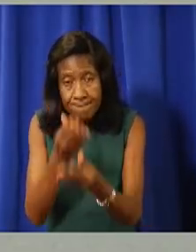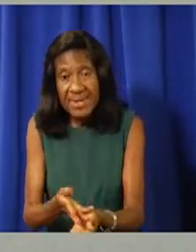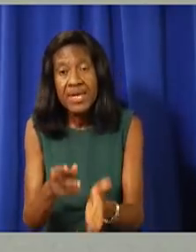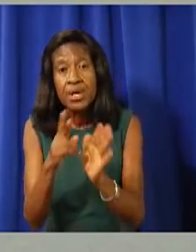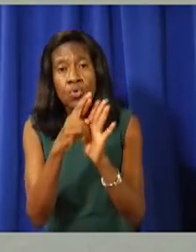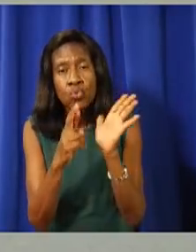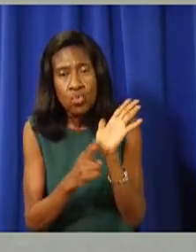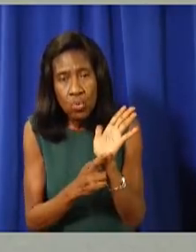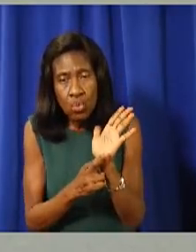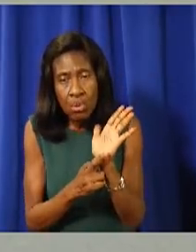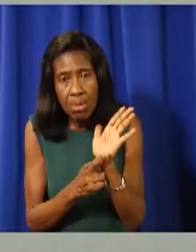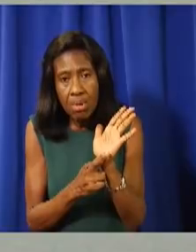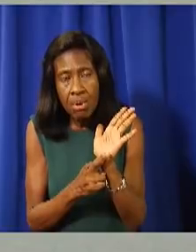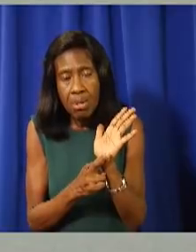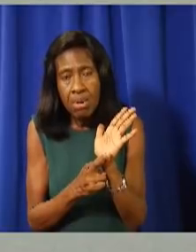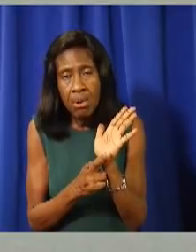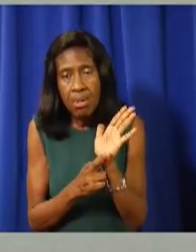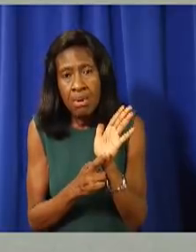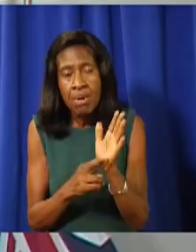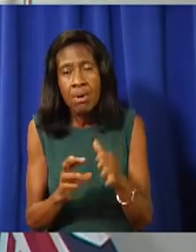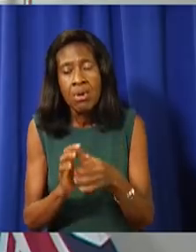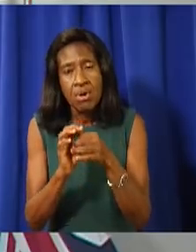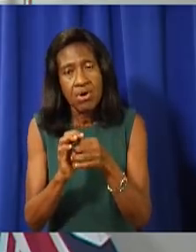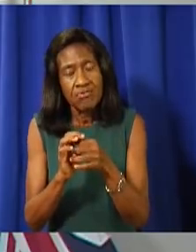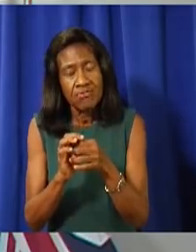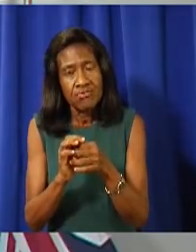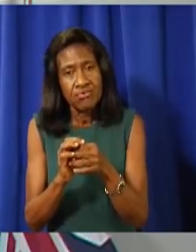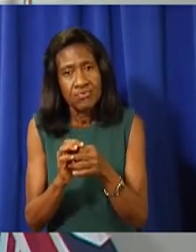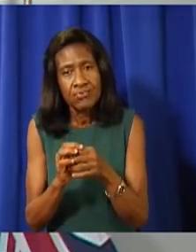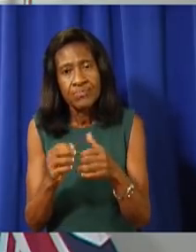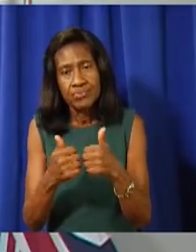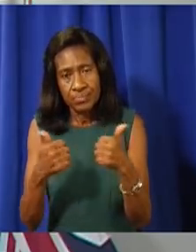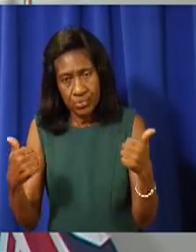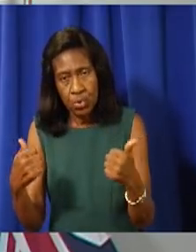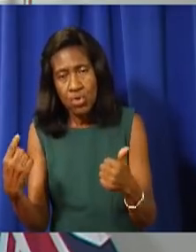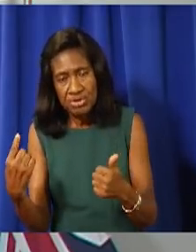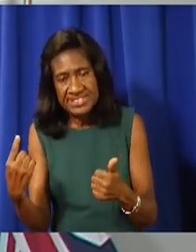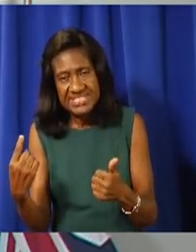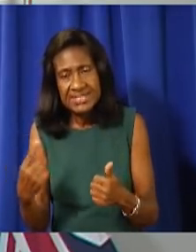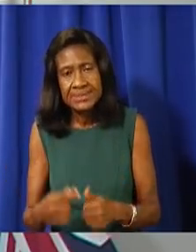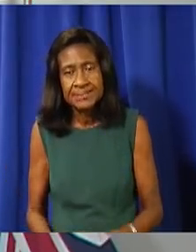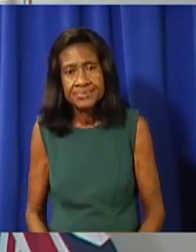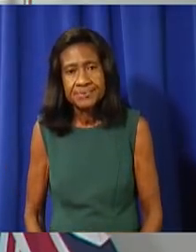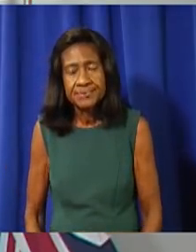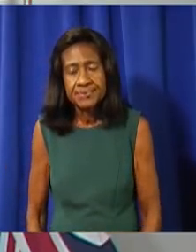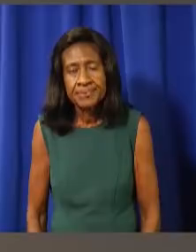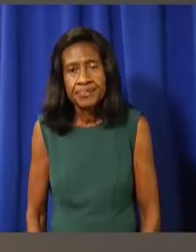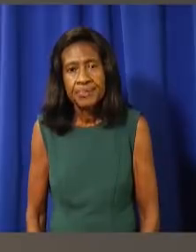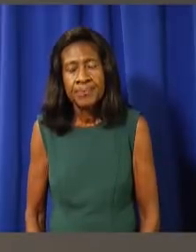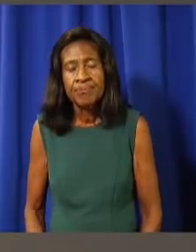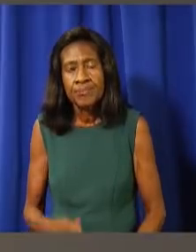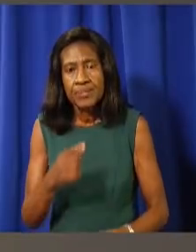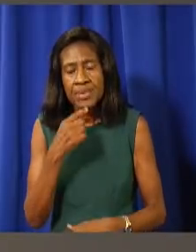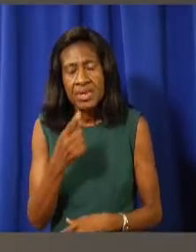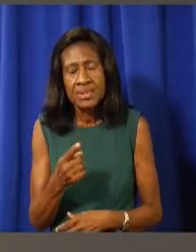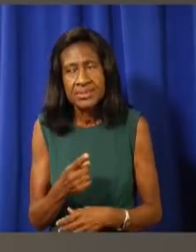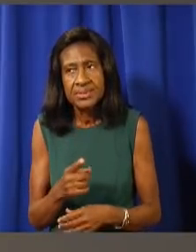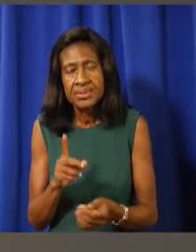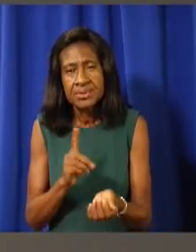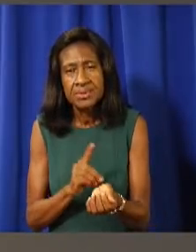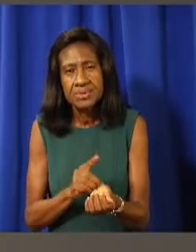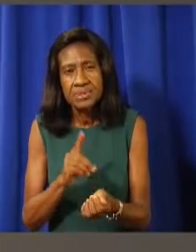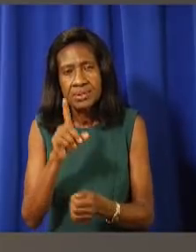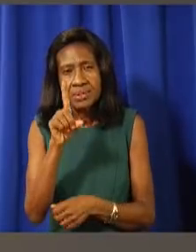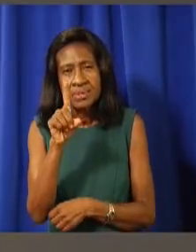the DPP decides on those. Okay, thank you. Following up on that, and I think it's going to have to be Dr Williams, which is effectively, it